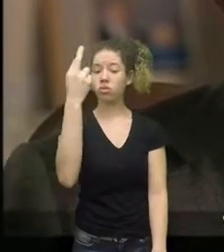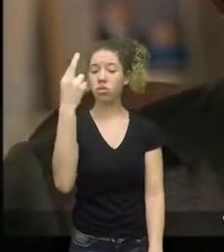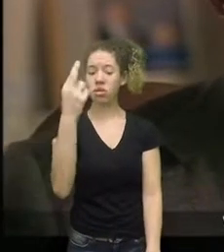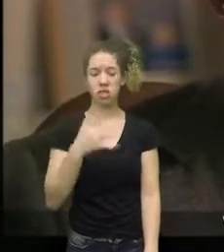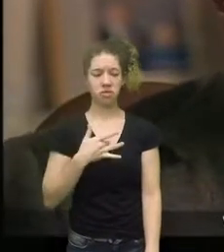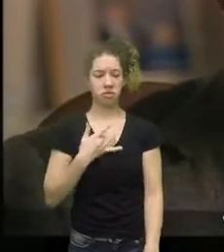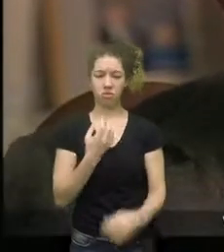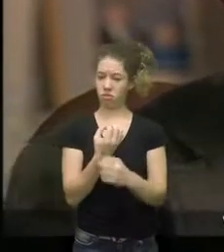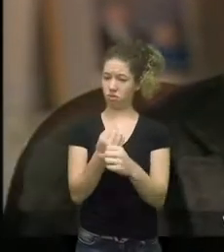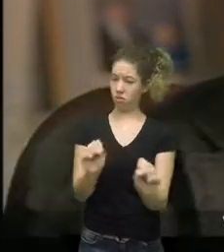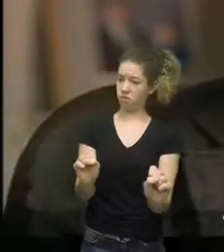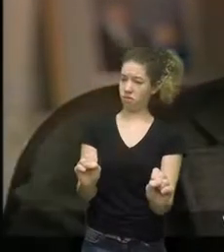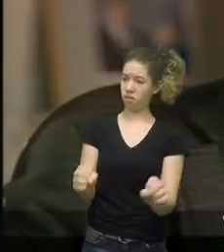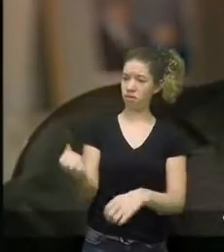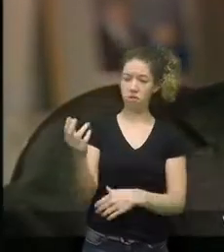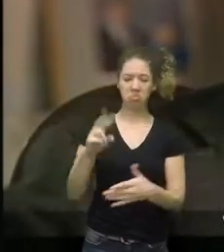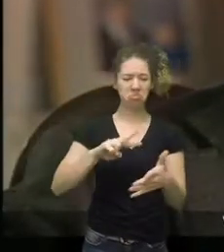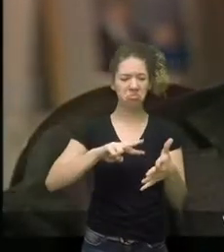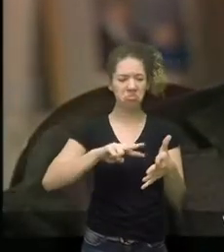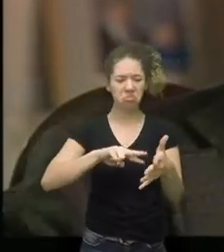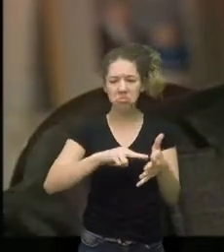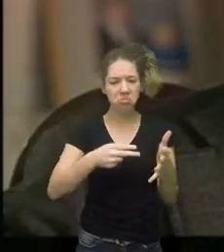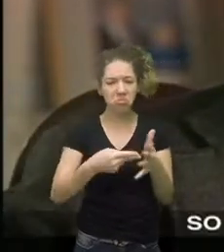consenting mass.